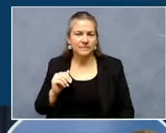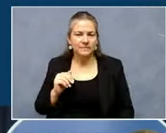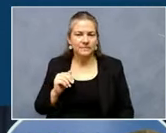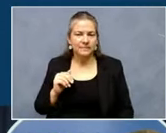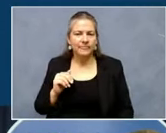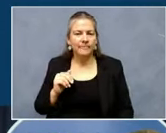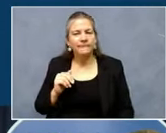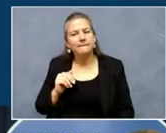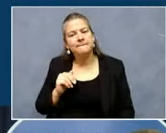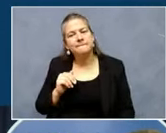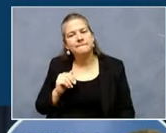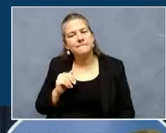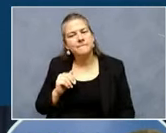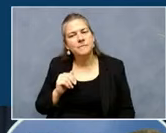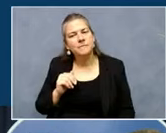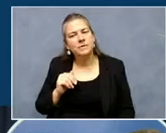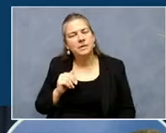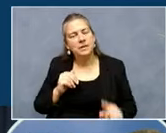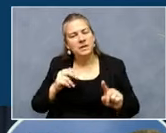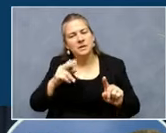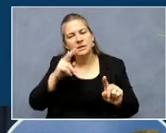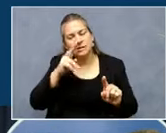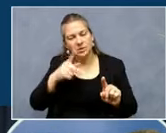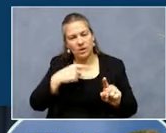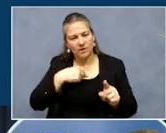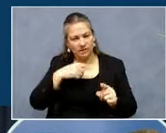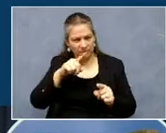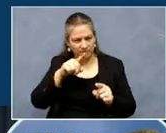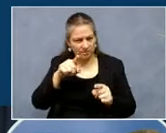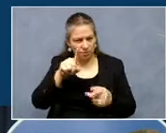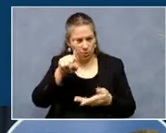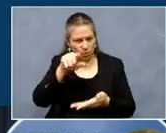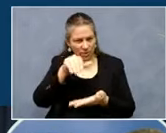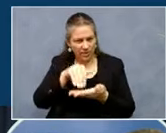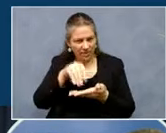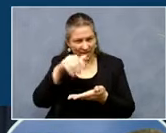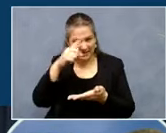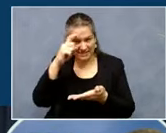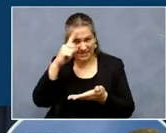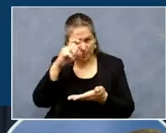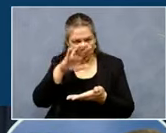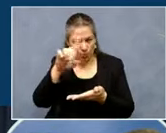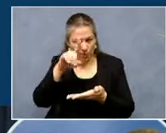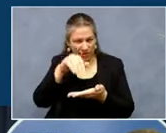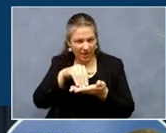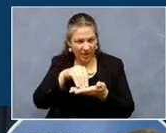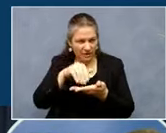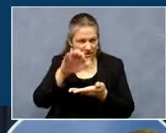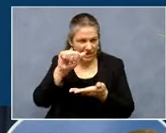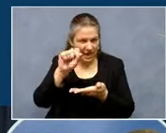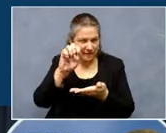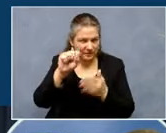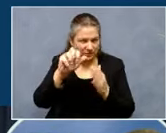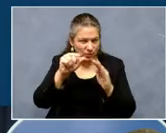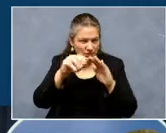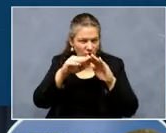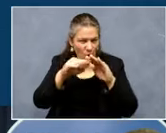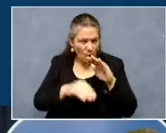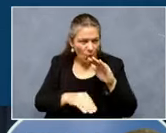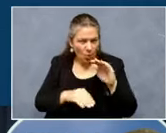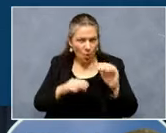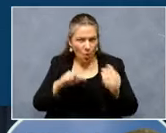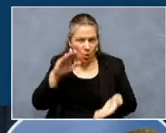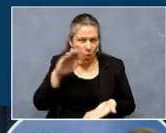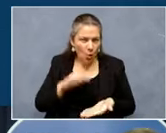to just over 1,000 cases in the summer, which was a very good place to be. That